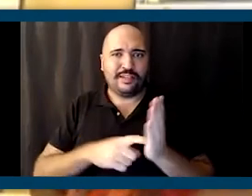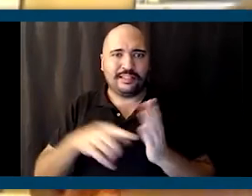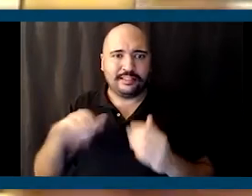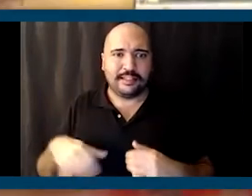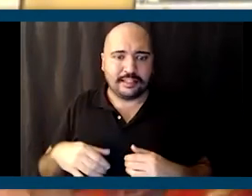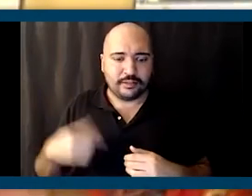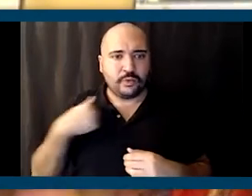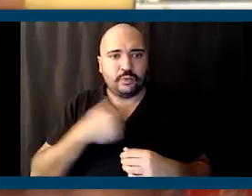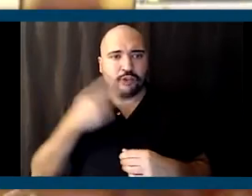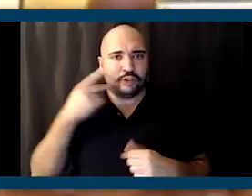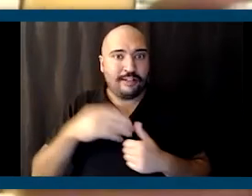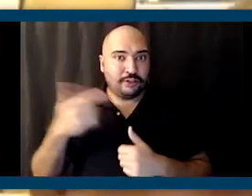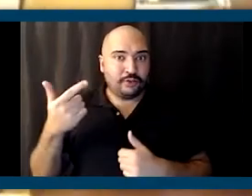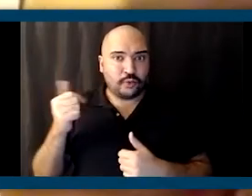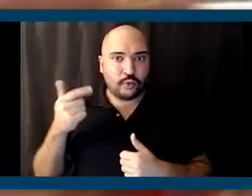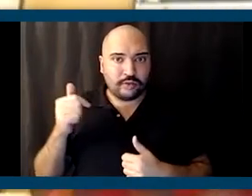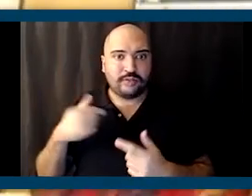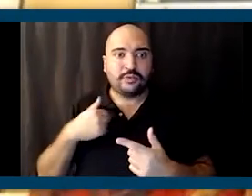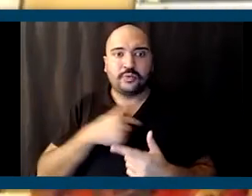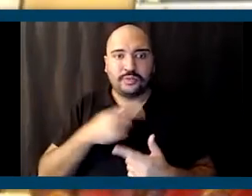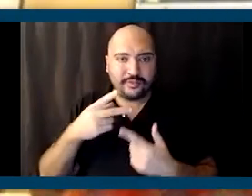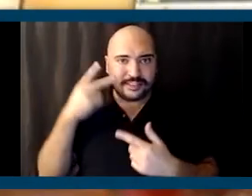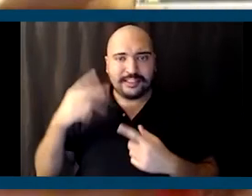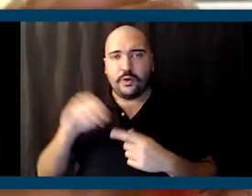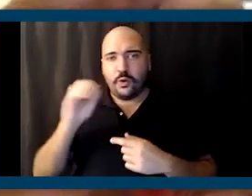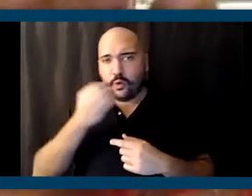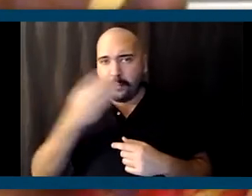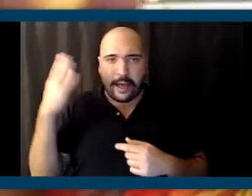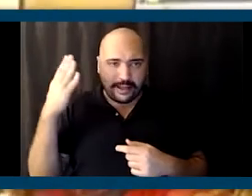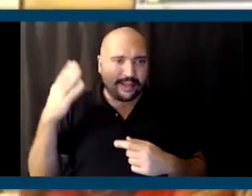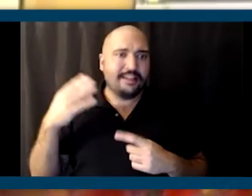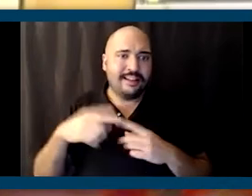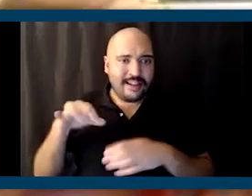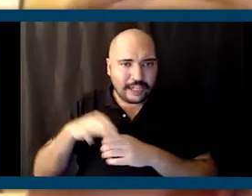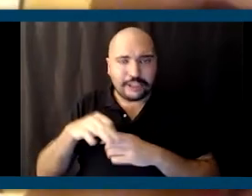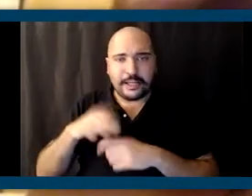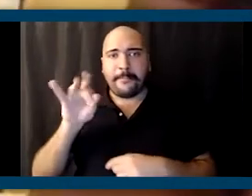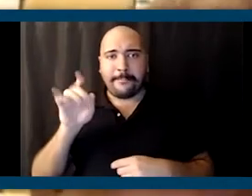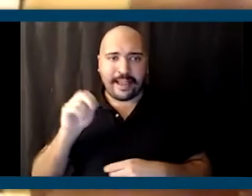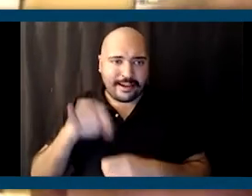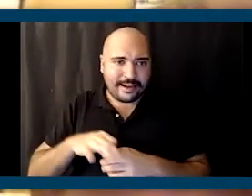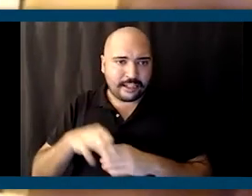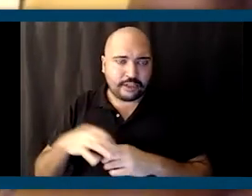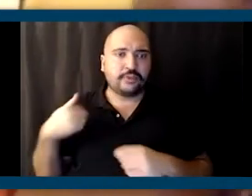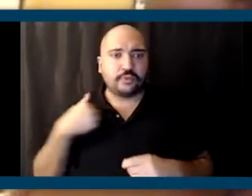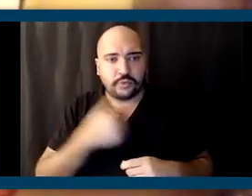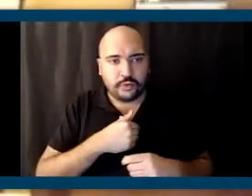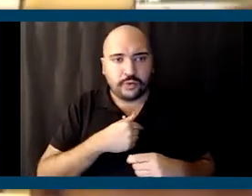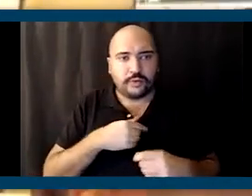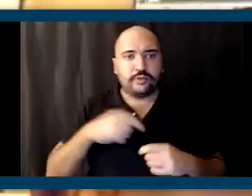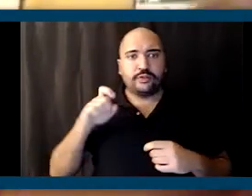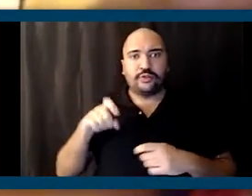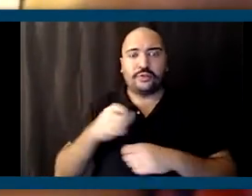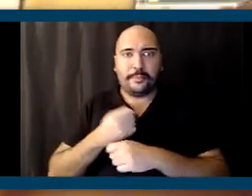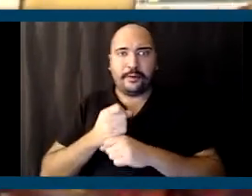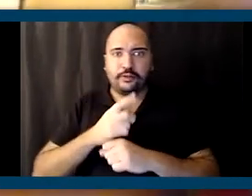We saw it in Georgia. We've seen it in the Obama elections. We've seen it in the Biden election. And we should then make